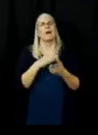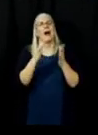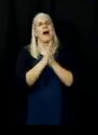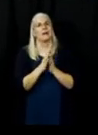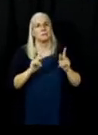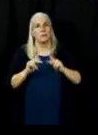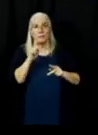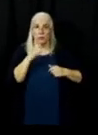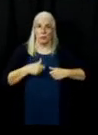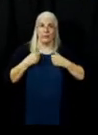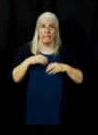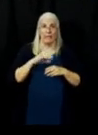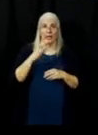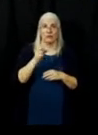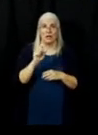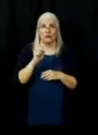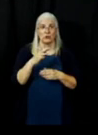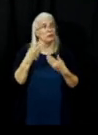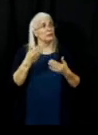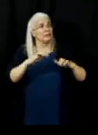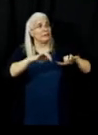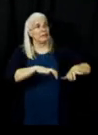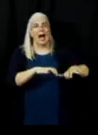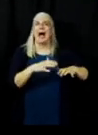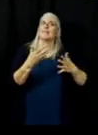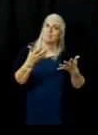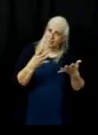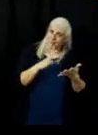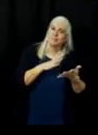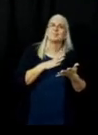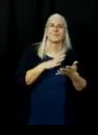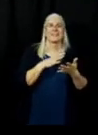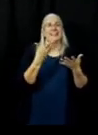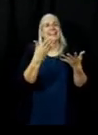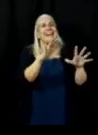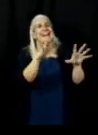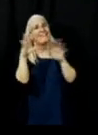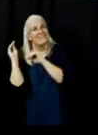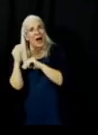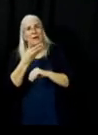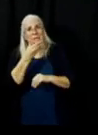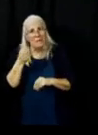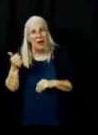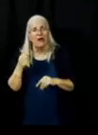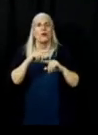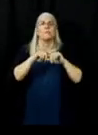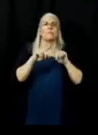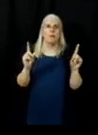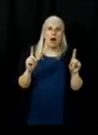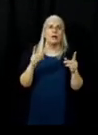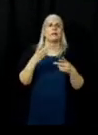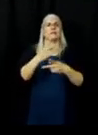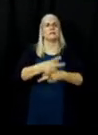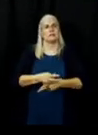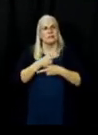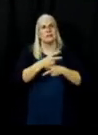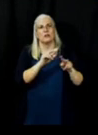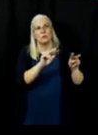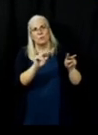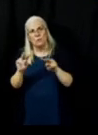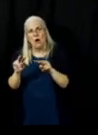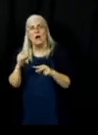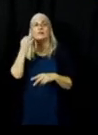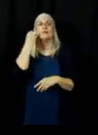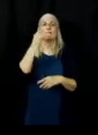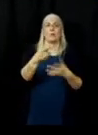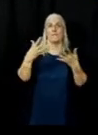be ready to go should we get sustained winds again but at this time if you have left Chester you can certainly